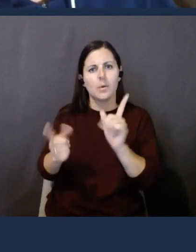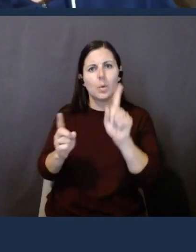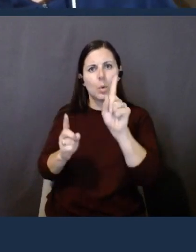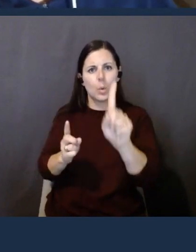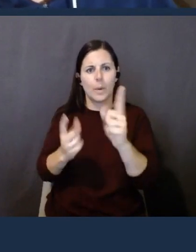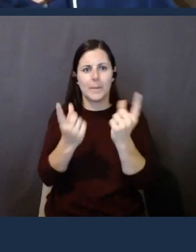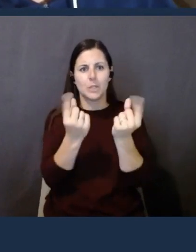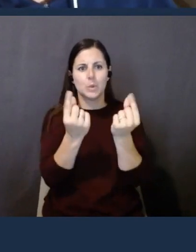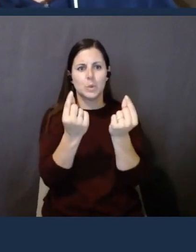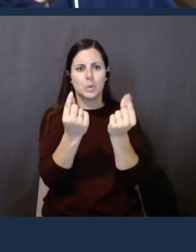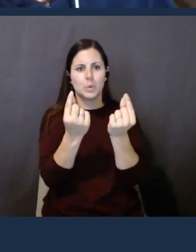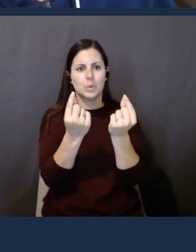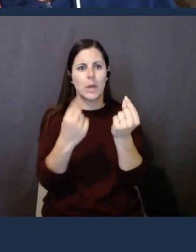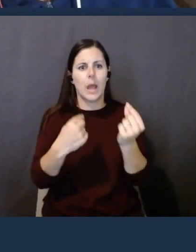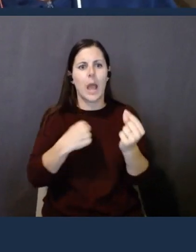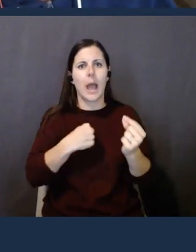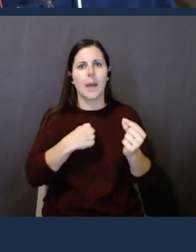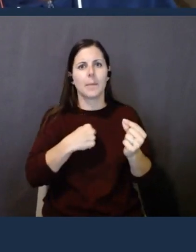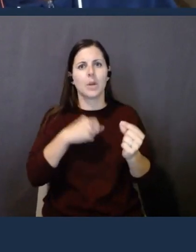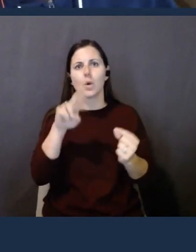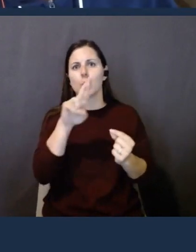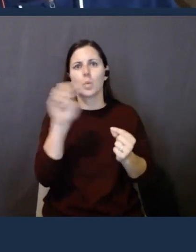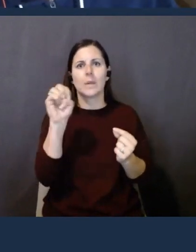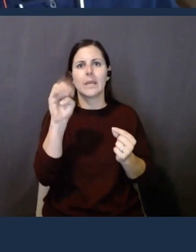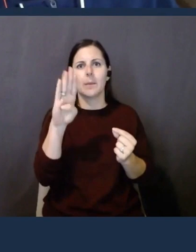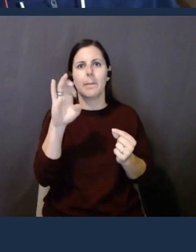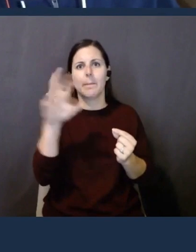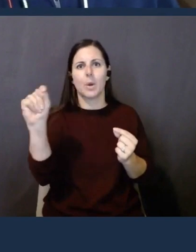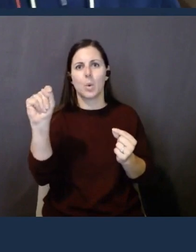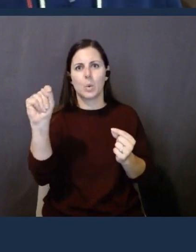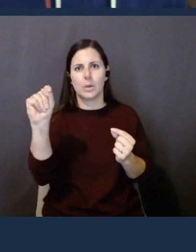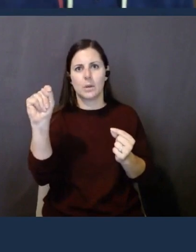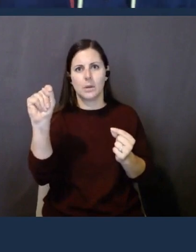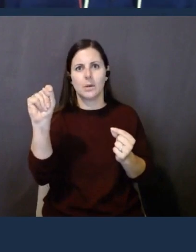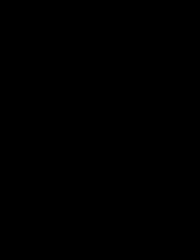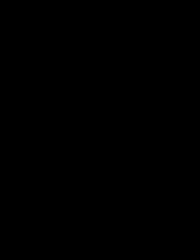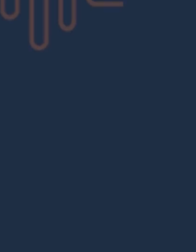I'm willing to try and reboot the broadcast when in doubt, power it off, power it on again.